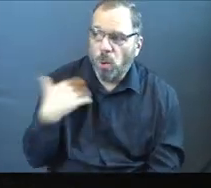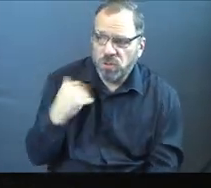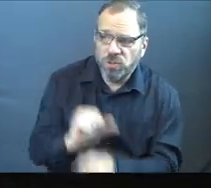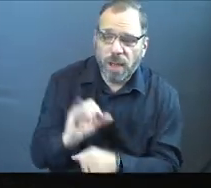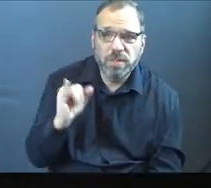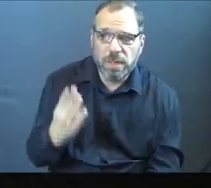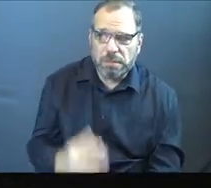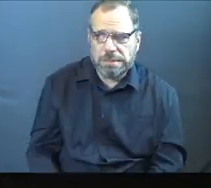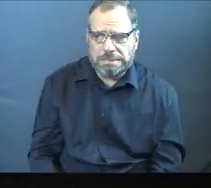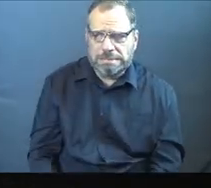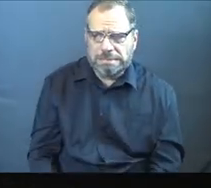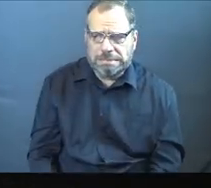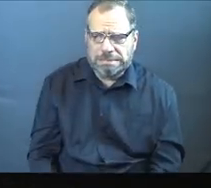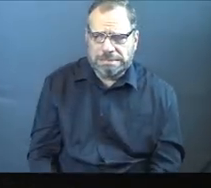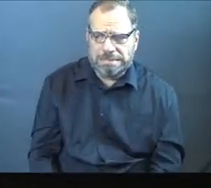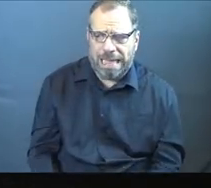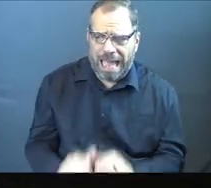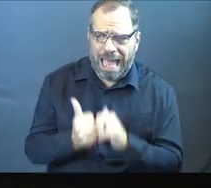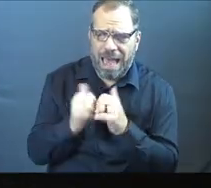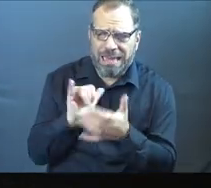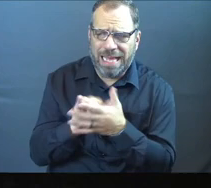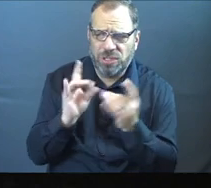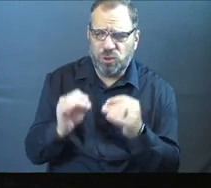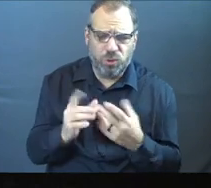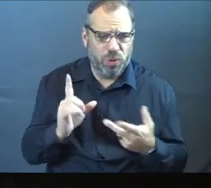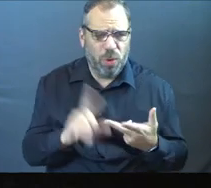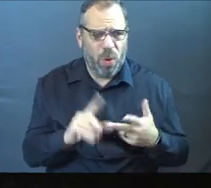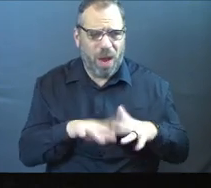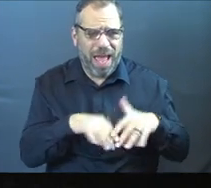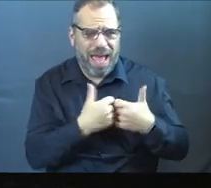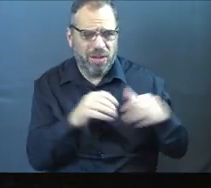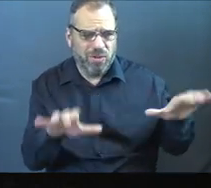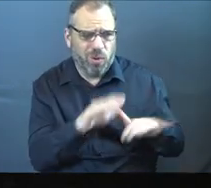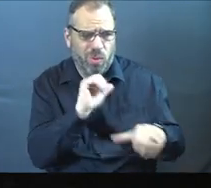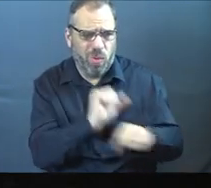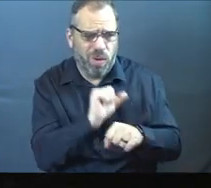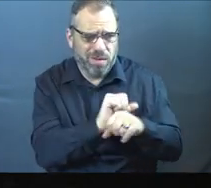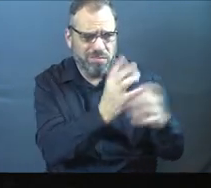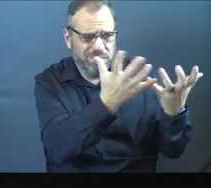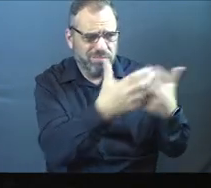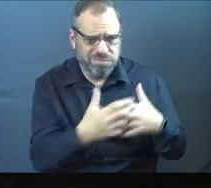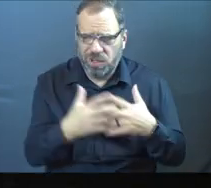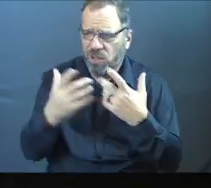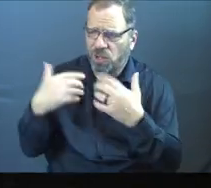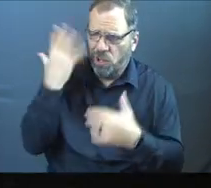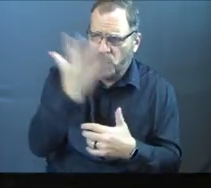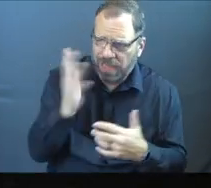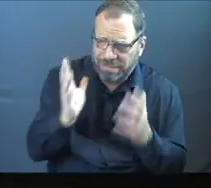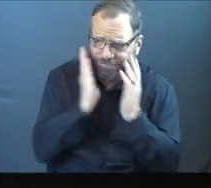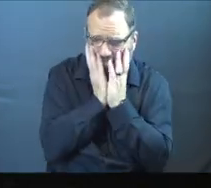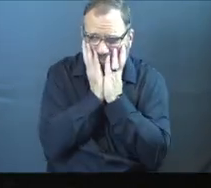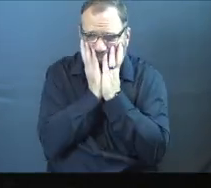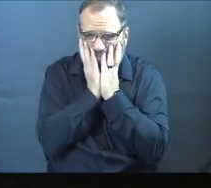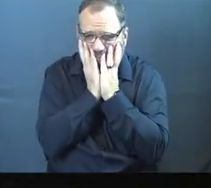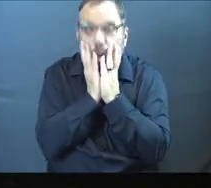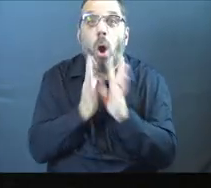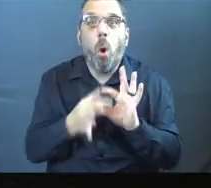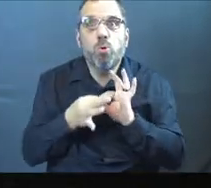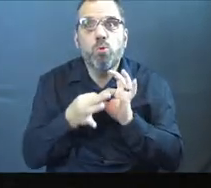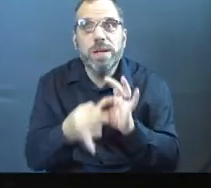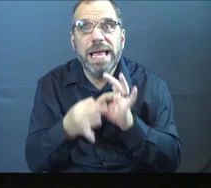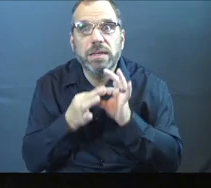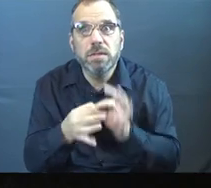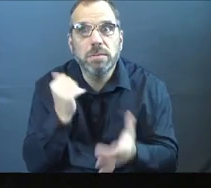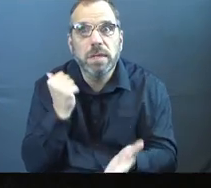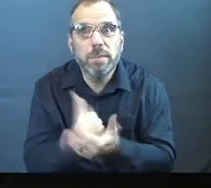this task. I have no idea how to actually do this thing. I have no understanding of how this is supposed to work, what it's supposed to look like. Relationships.